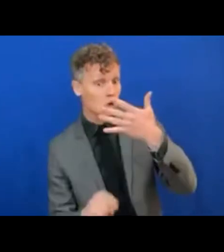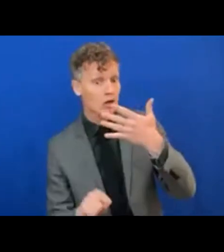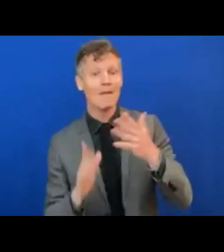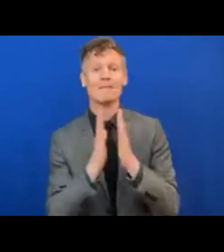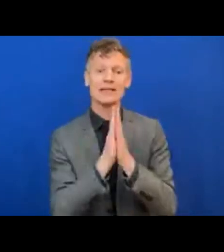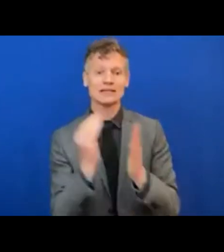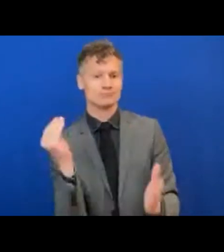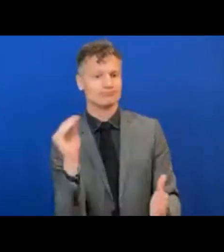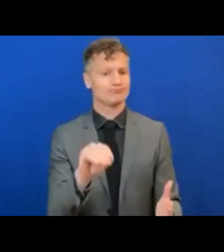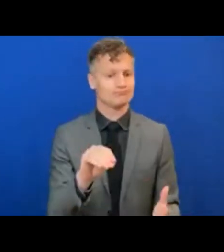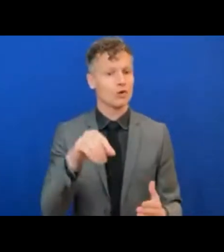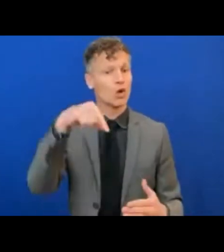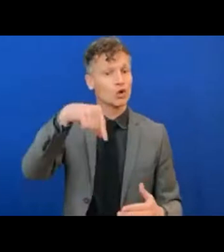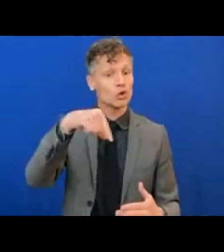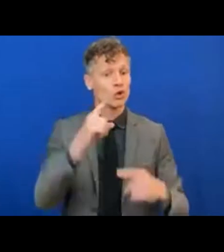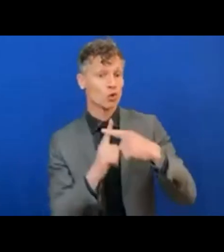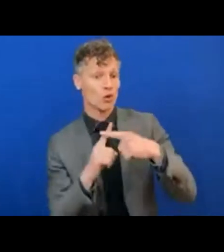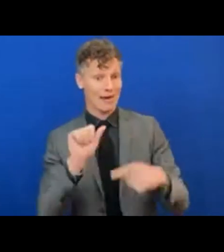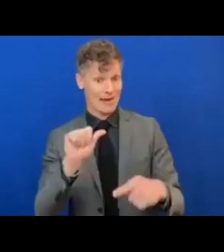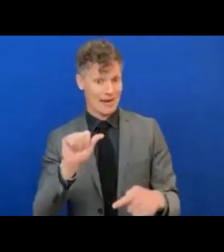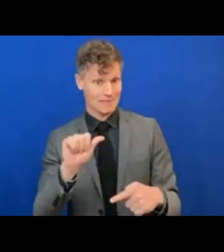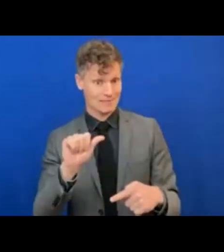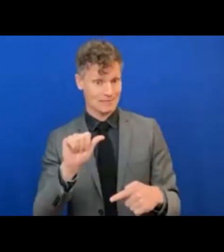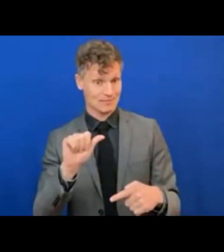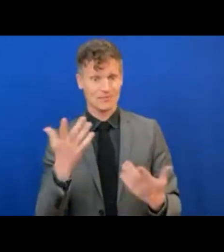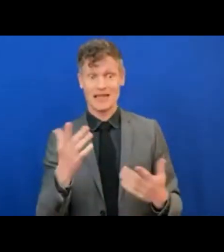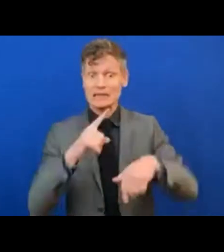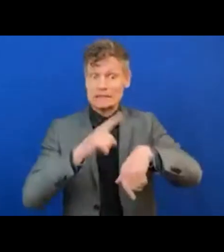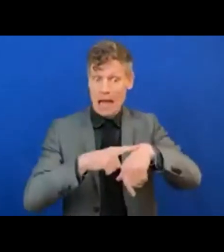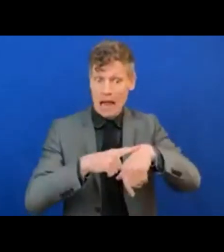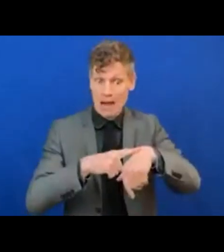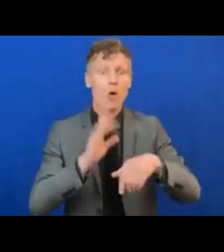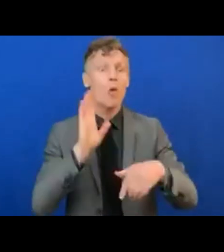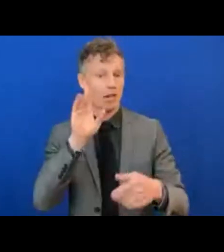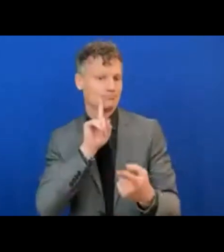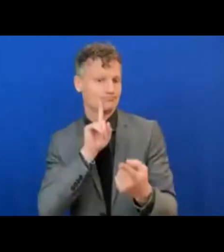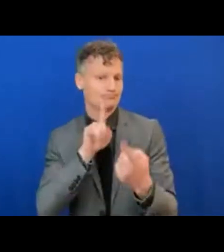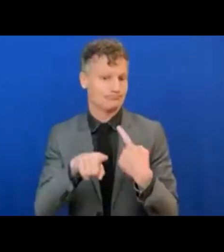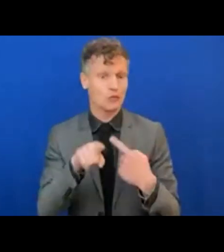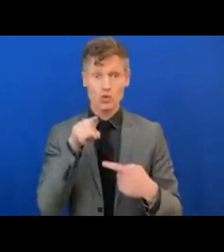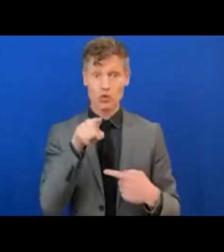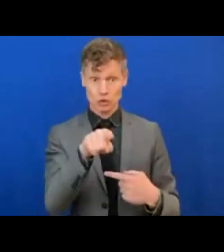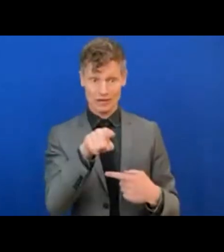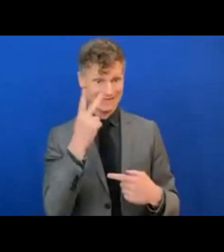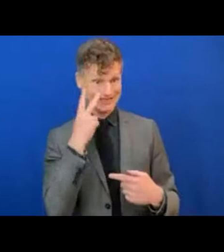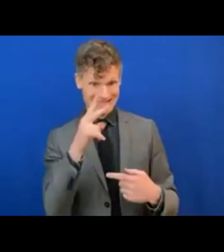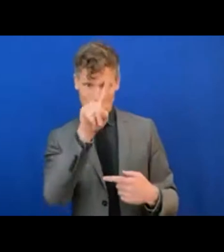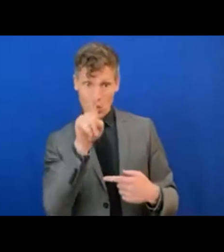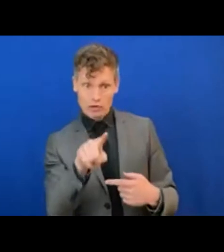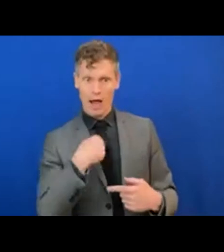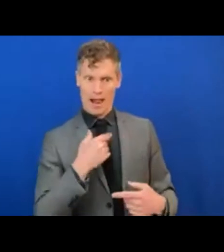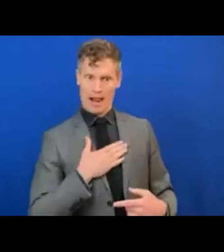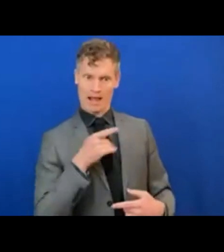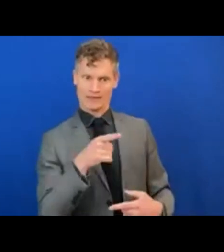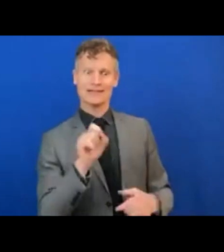these questions. You can upvote a question by clicking the thumbs up icon next to a question,